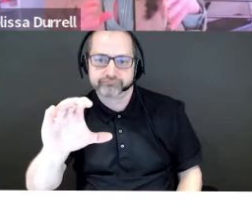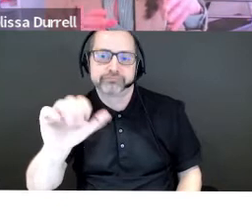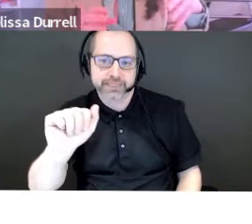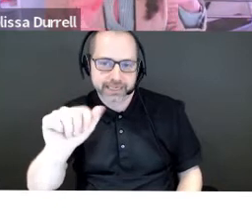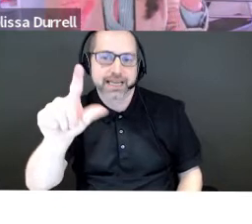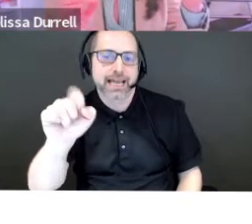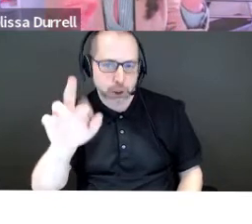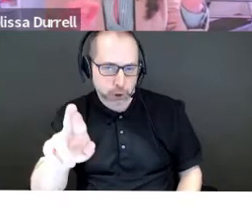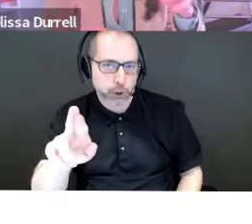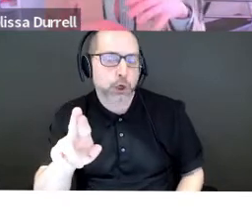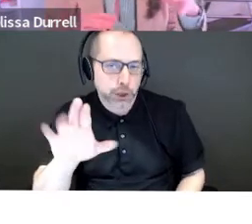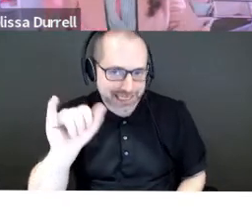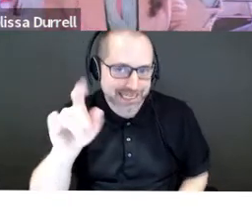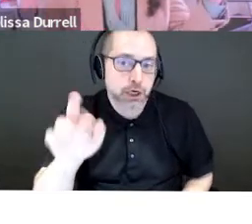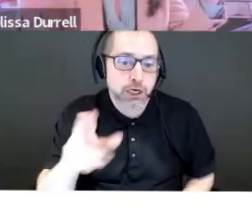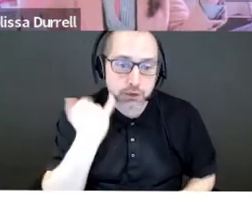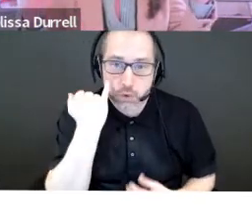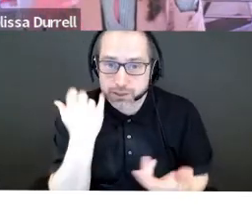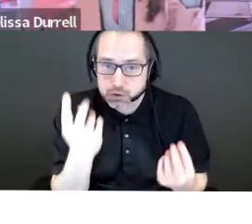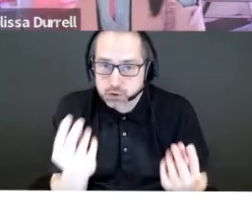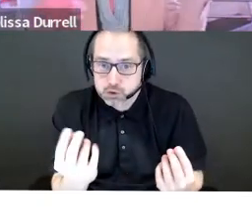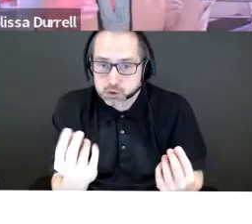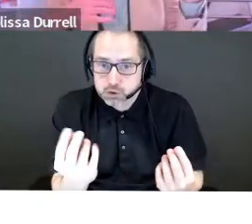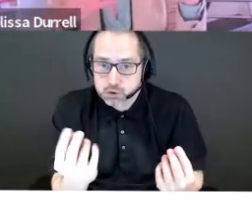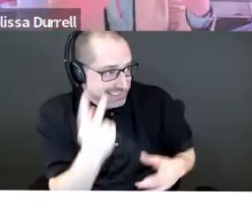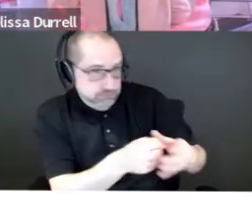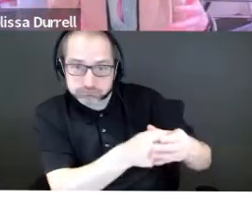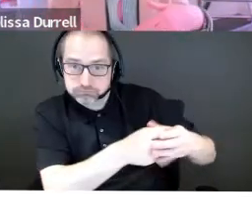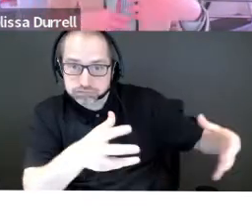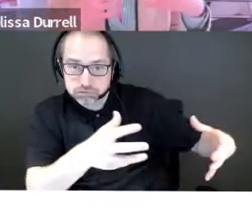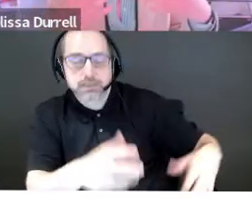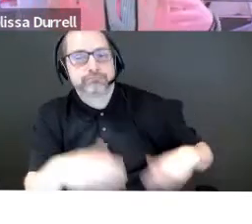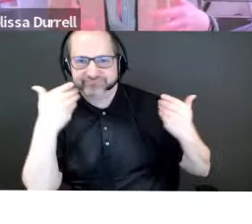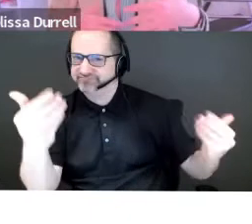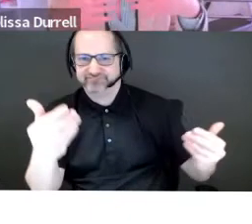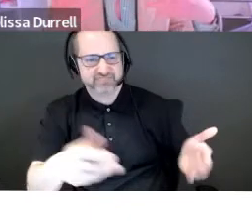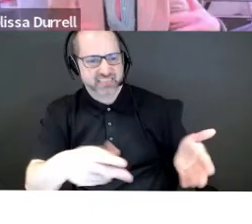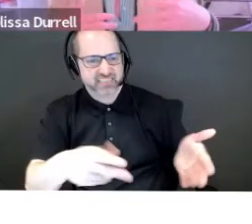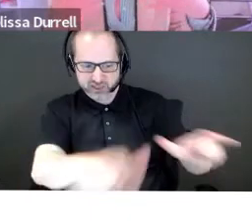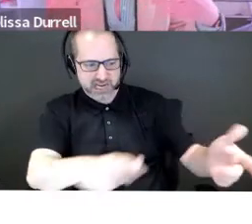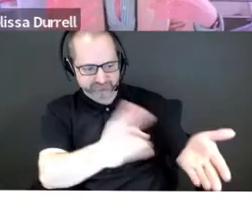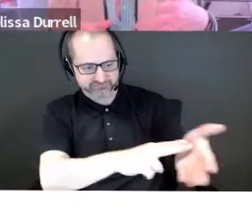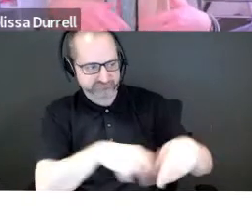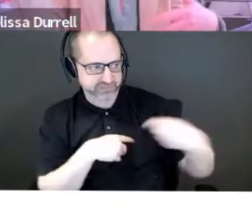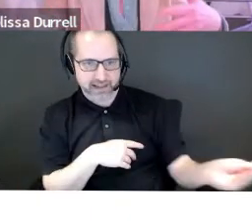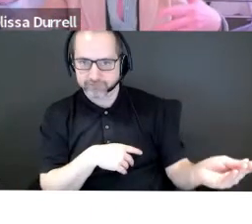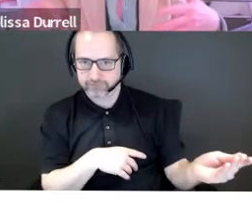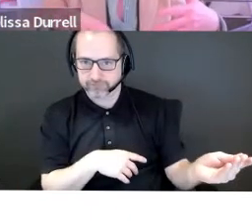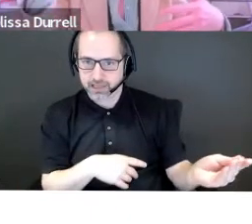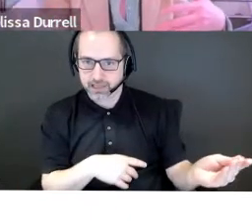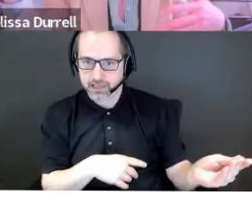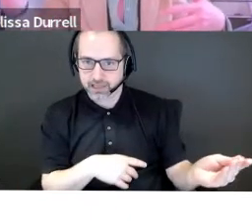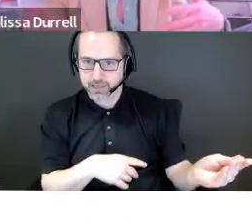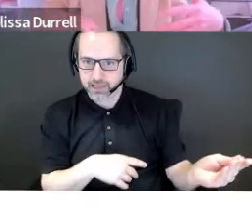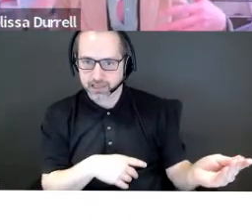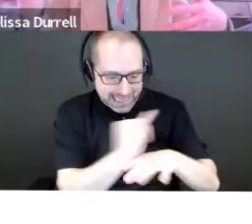but when you do write a check is what this angel investor told me. So it's important if, you know, if you do have a fast growing industry, and as I